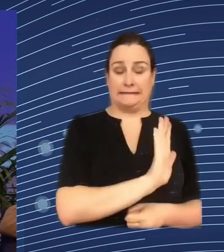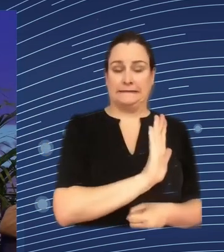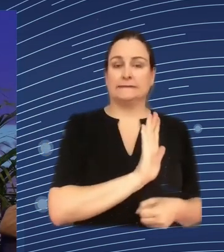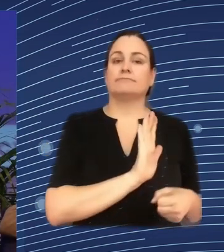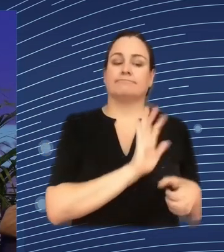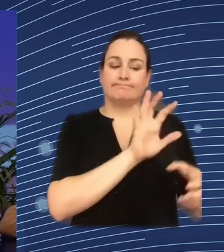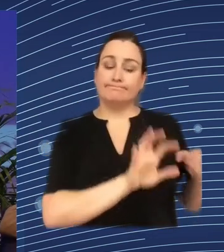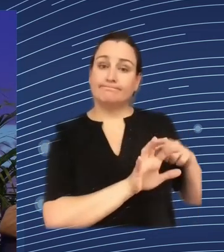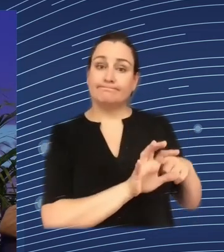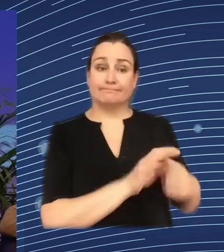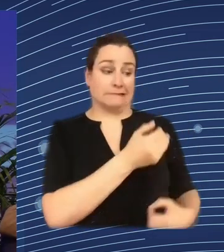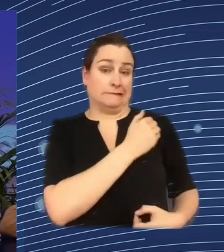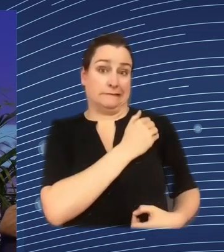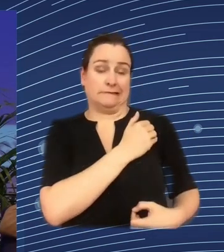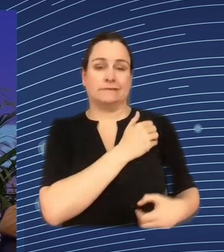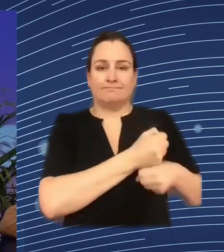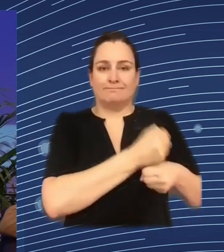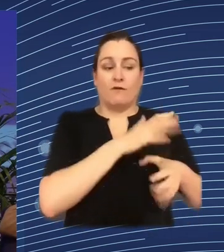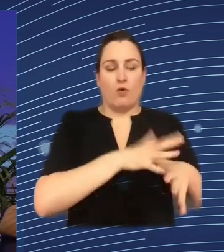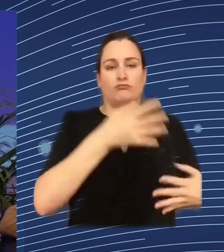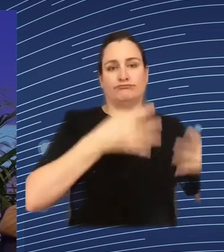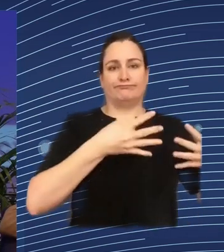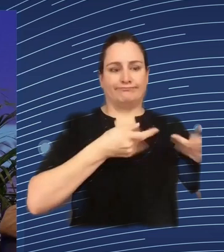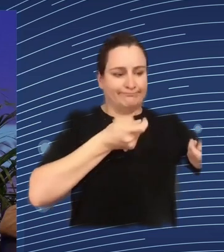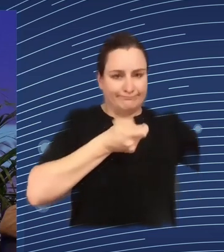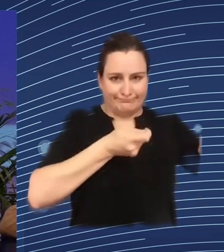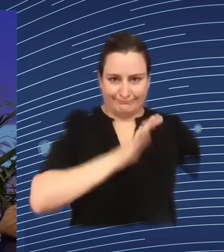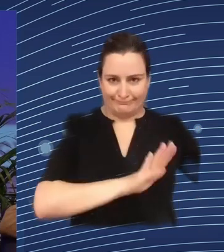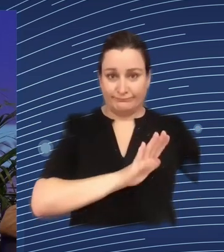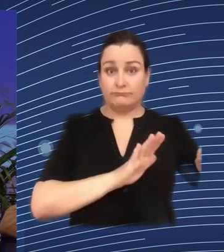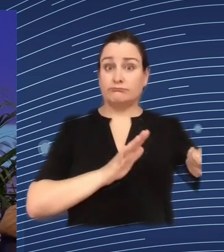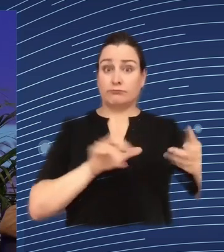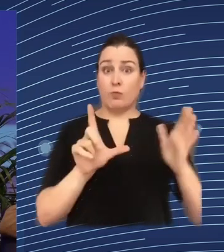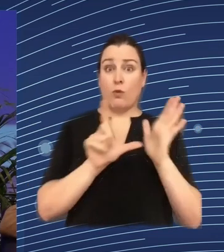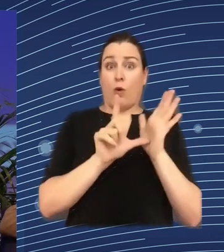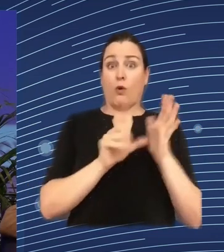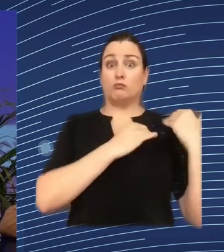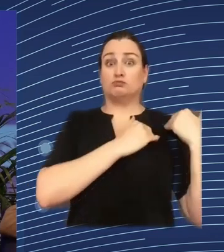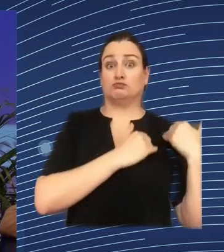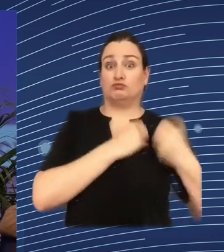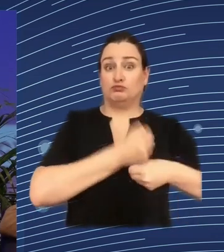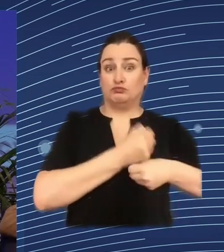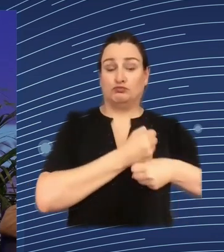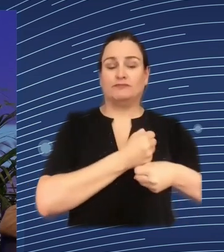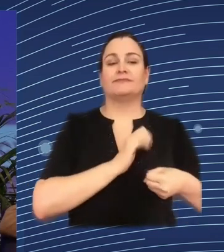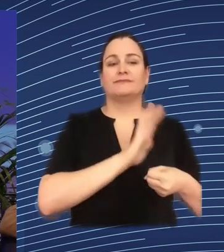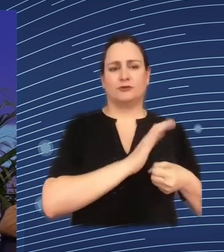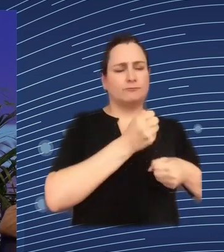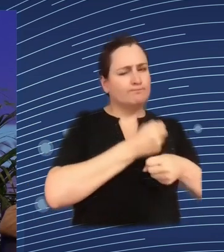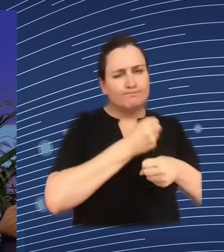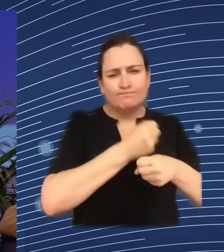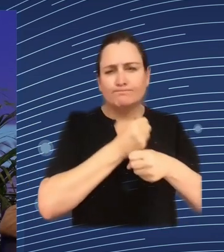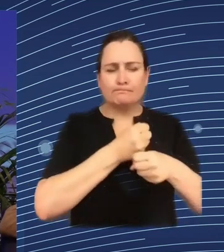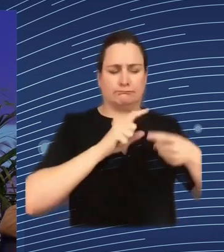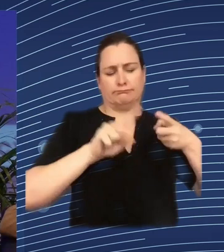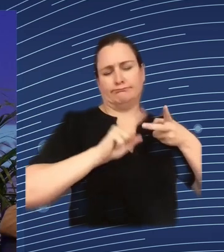this summer she's a lawyer by education she had previously worked in the Ministry of Interior of lower Saxony and also had positions in